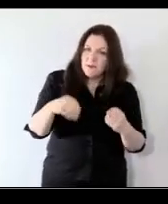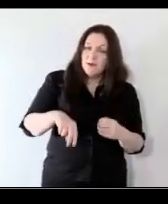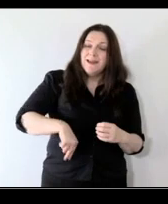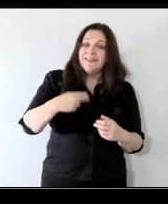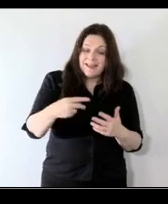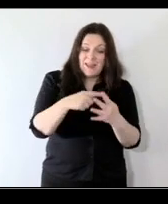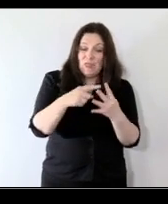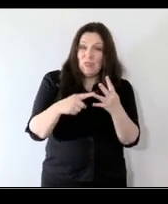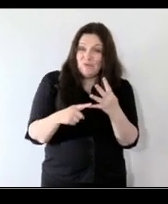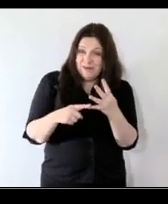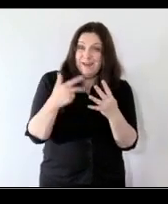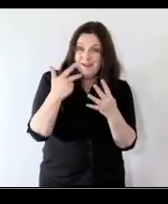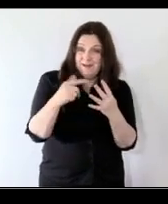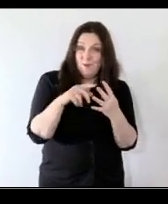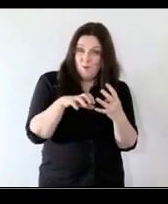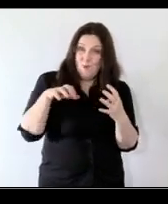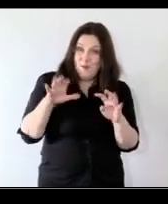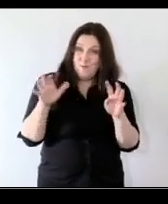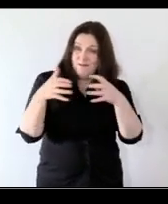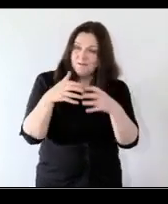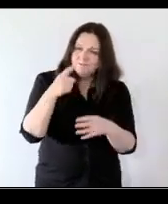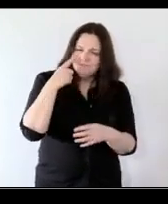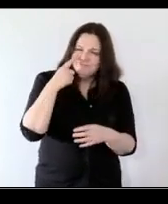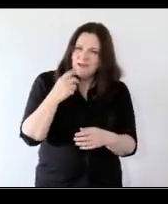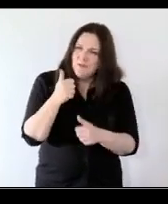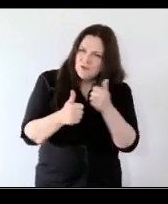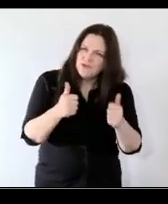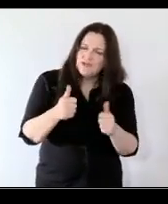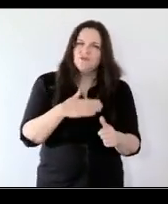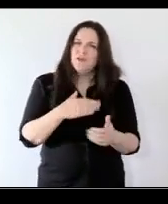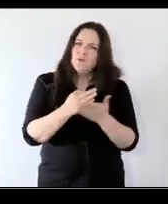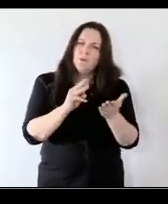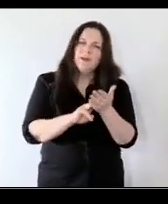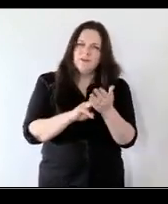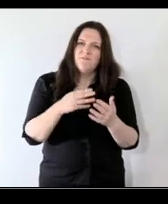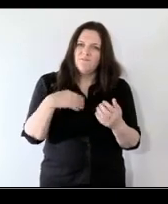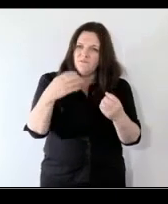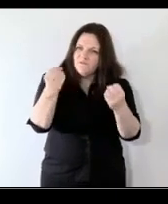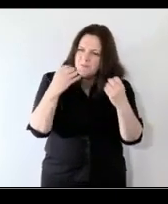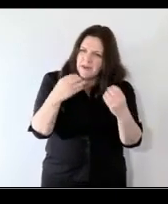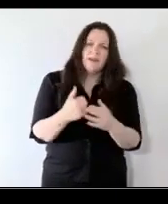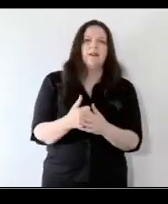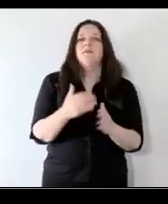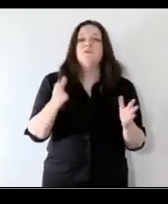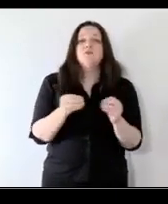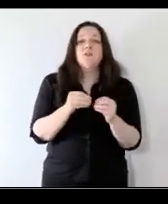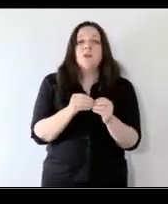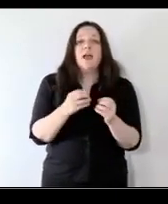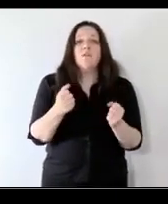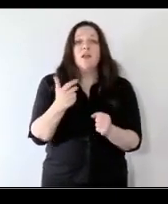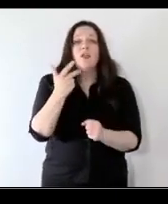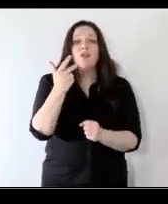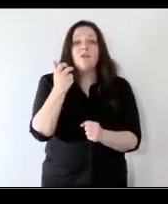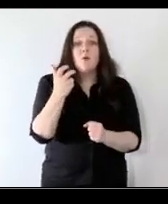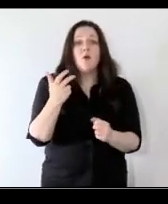next three webinars in this series so we'd really appreciate you just taking a couple of minutes to give us that feedback as we mentioned there are three more to come